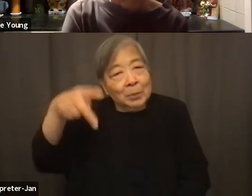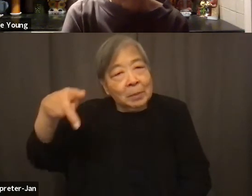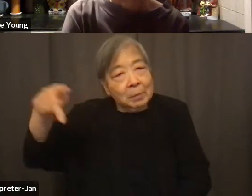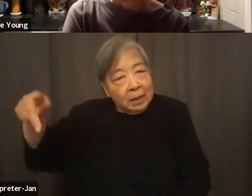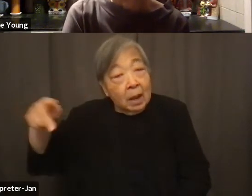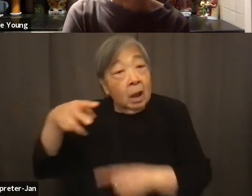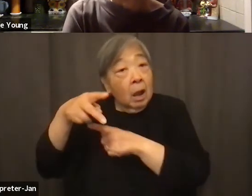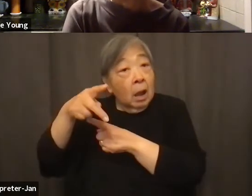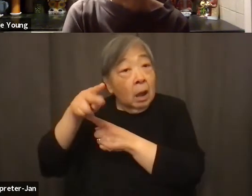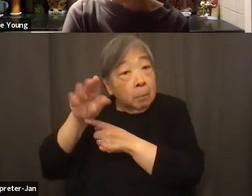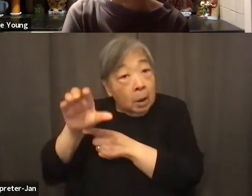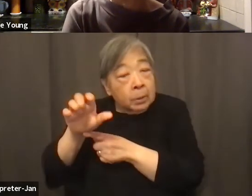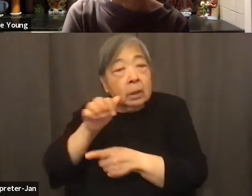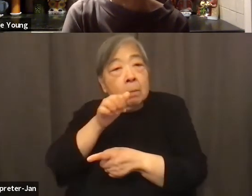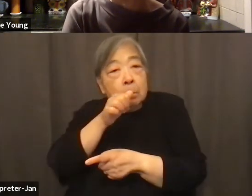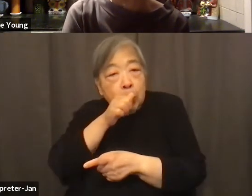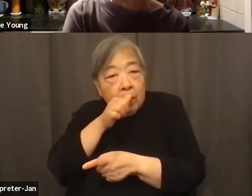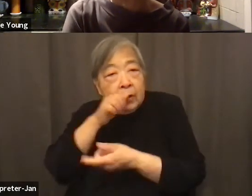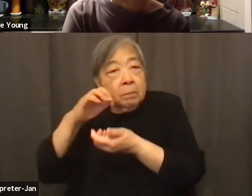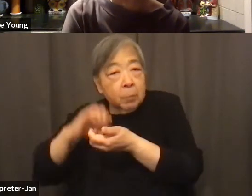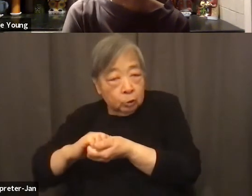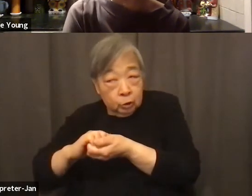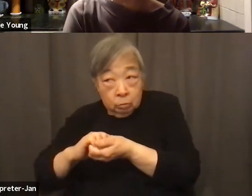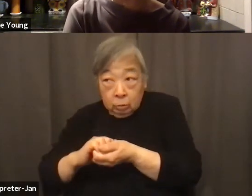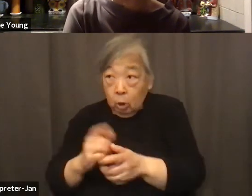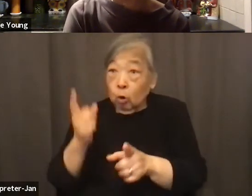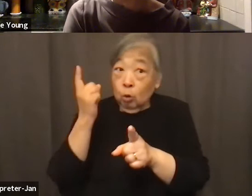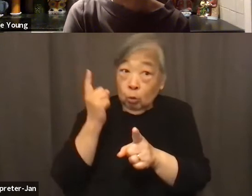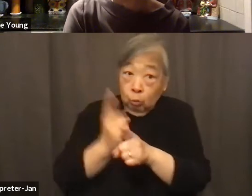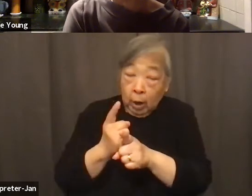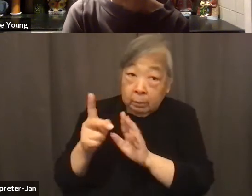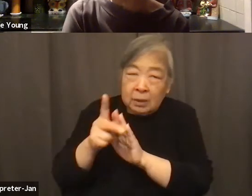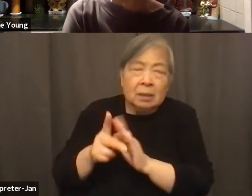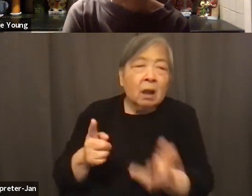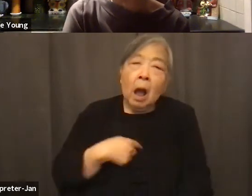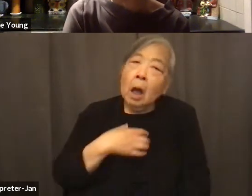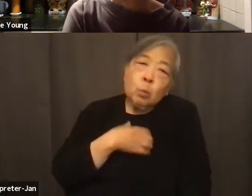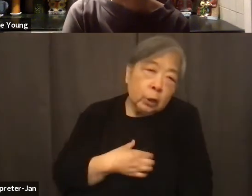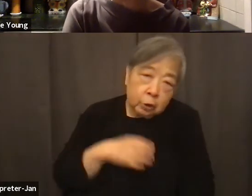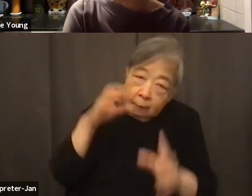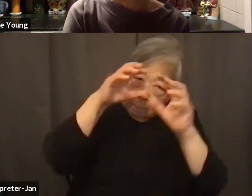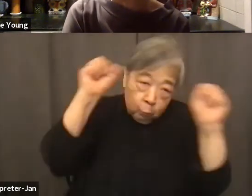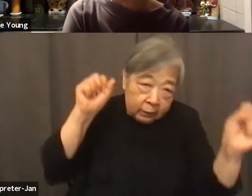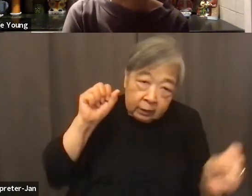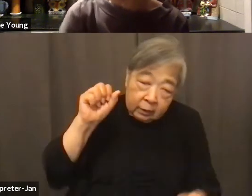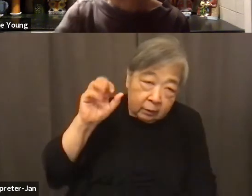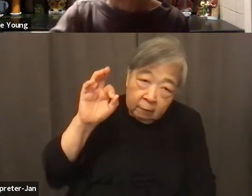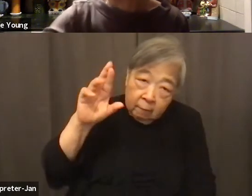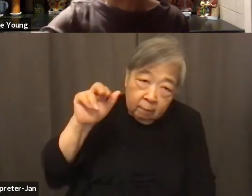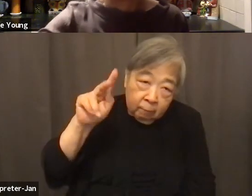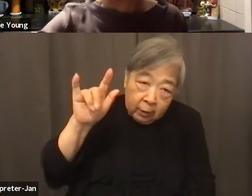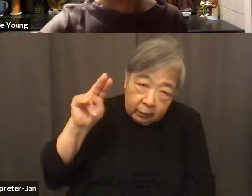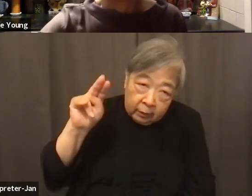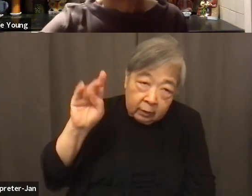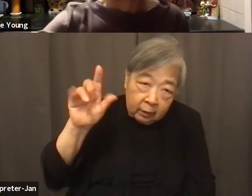partnership. With the right public policy, I wish Franklin D. Roosevelt is alive today. He would take the helm and just